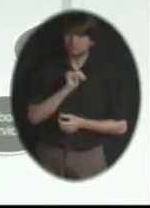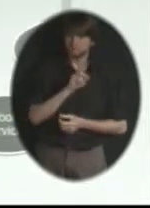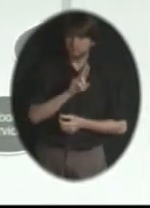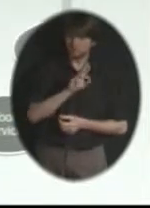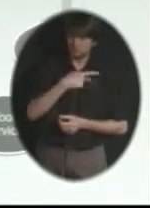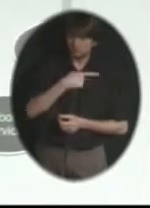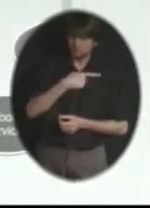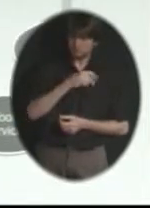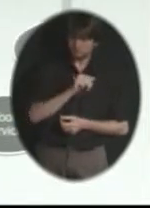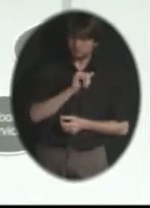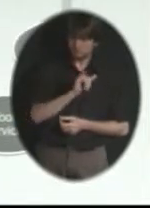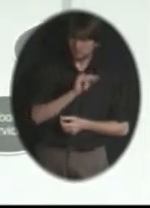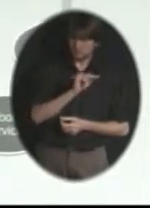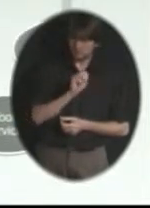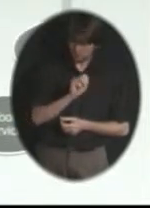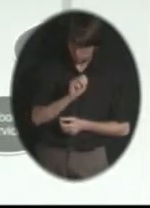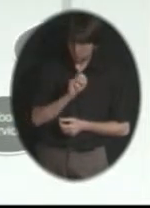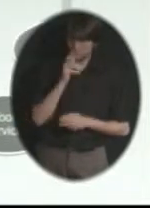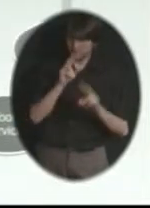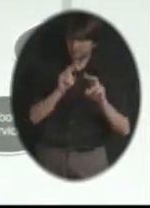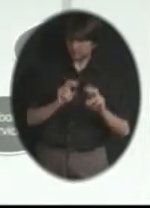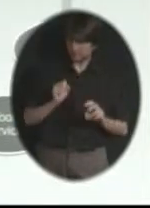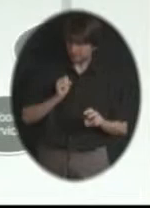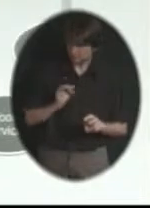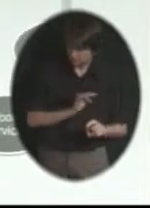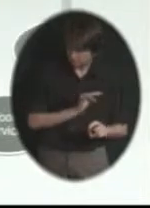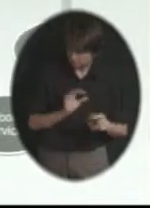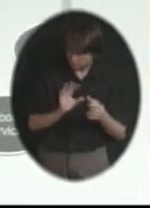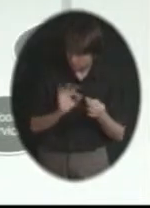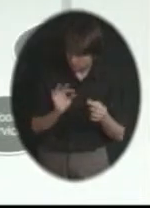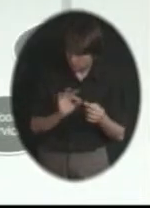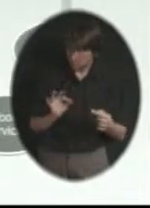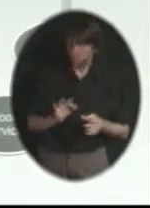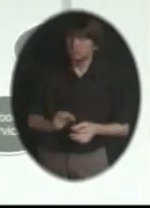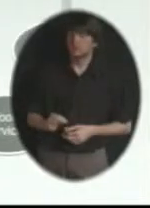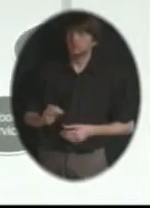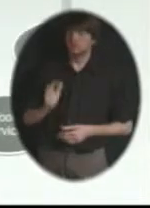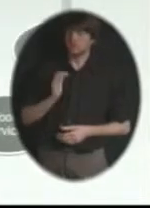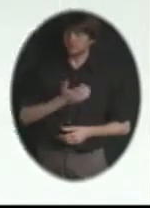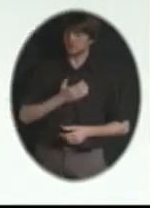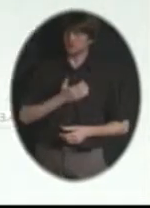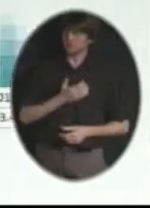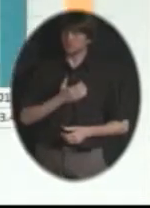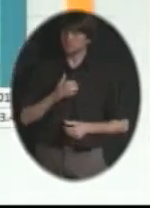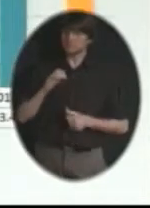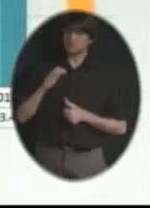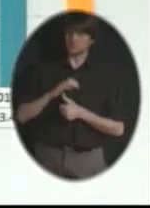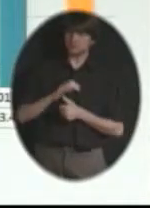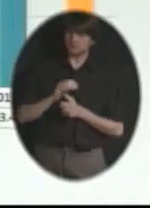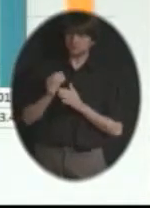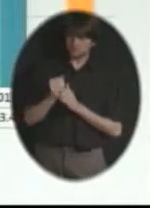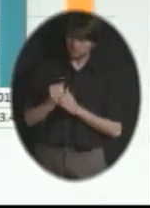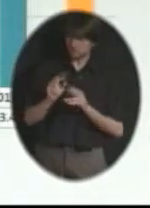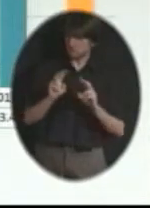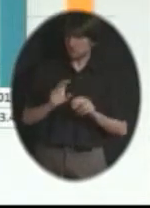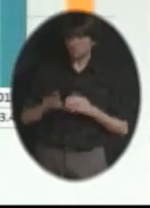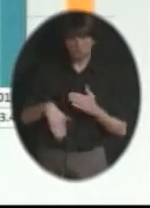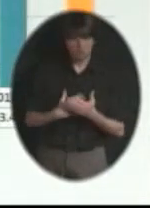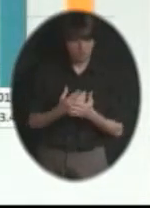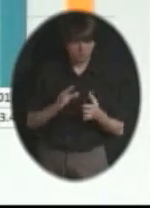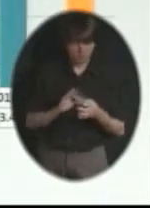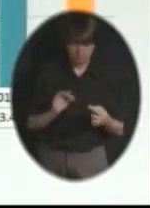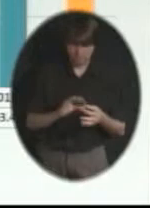staff comments, and we've analyzed that. And at Senior Leadership, we analyze all those comments. Again, I love these